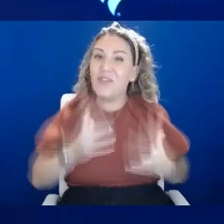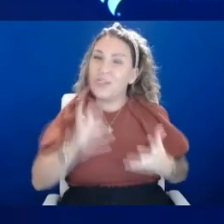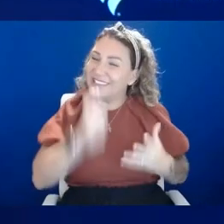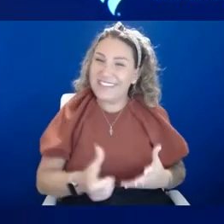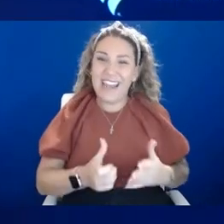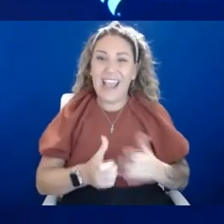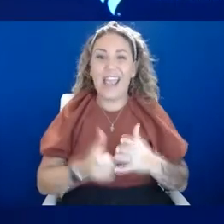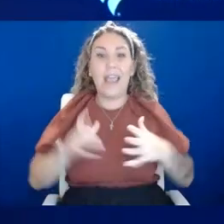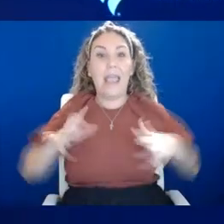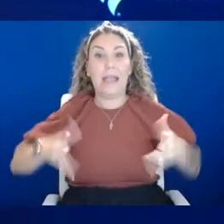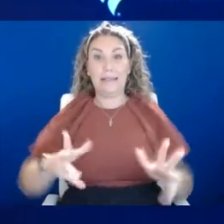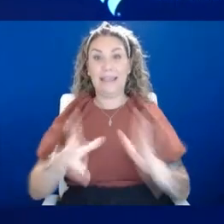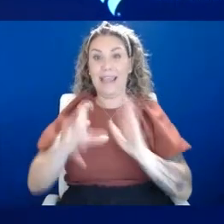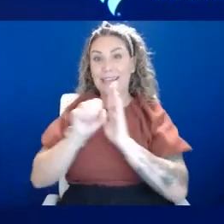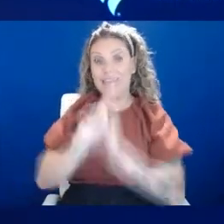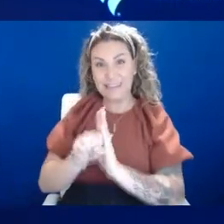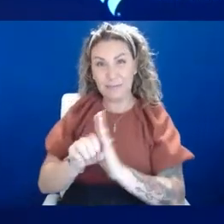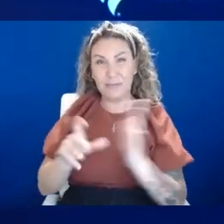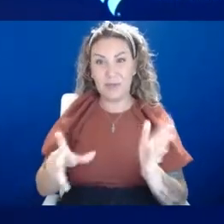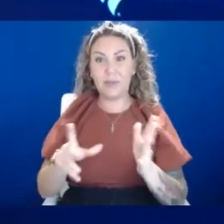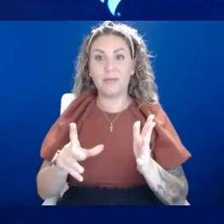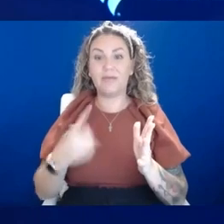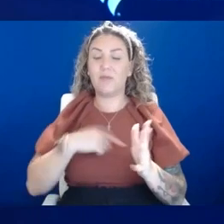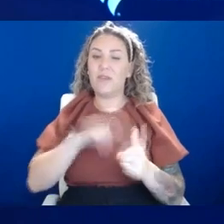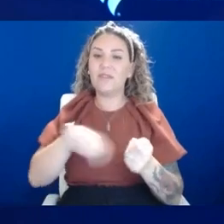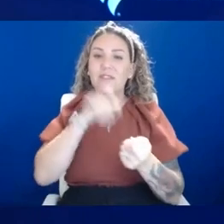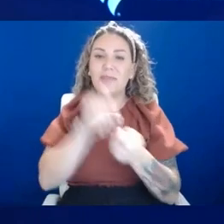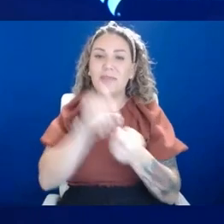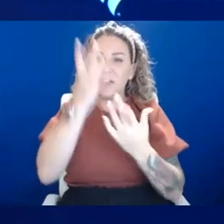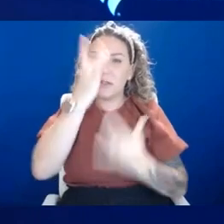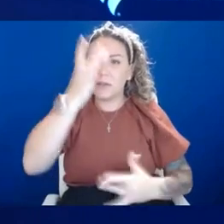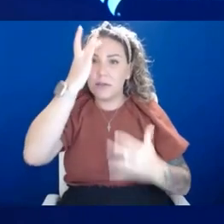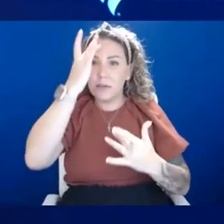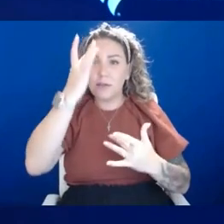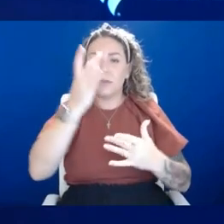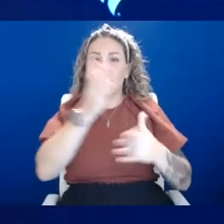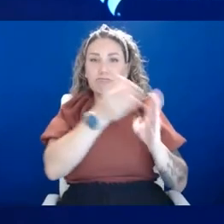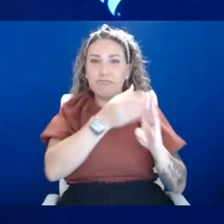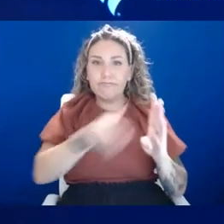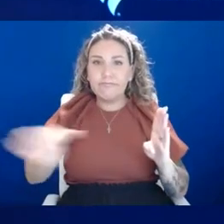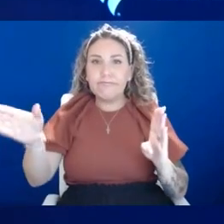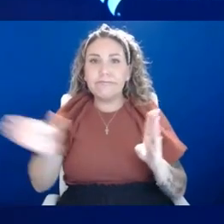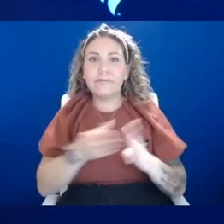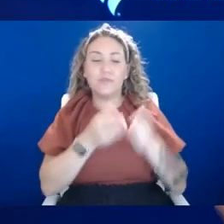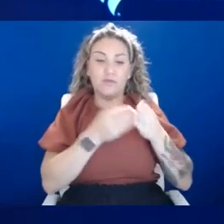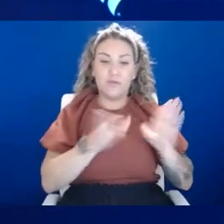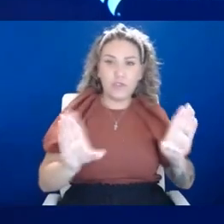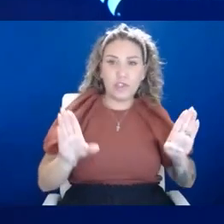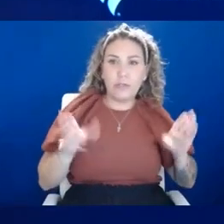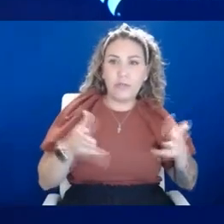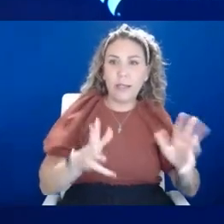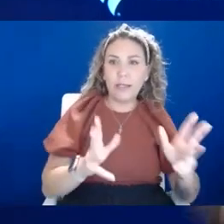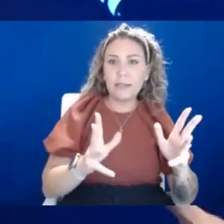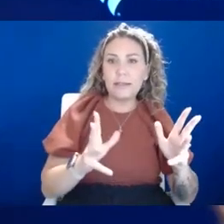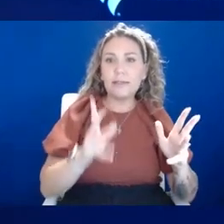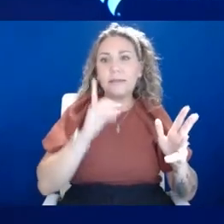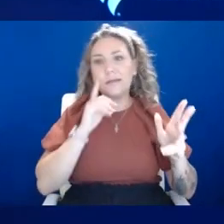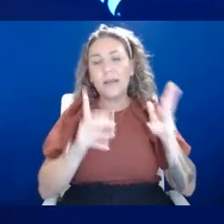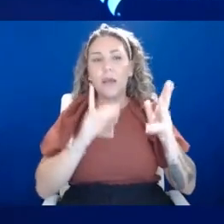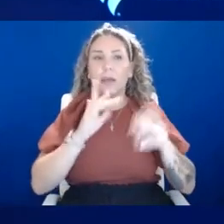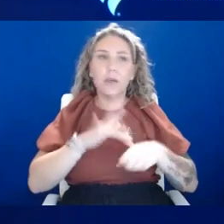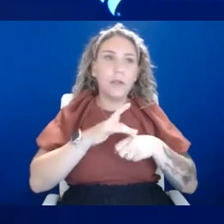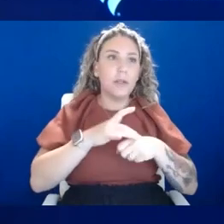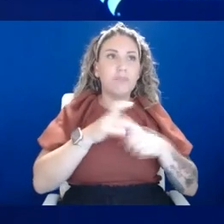symptom. And so we have specified diseases that kind of run the range of anxiety. So we have generalized anxiety. That's kind of an excessive worry about multiple things.